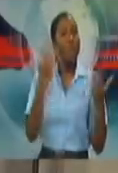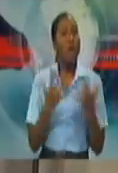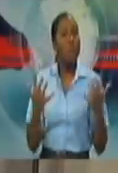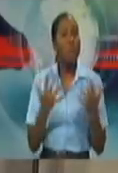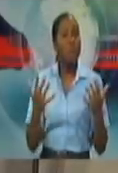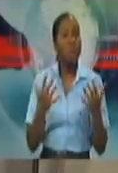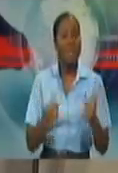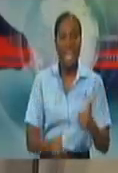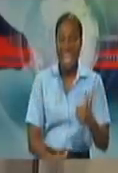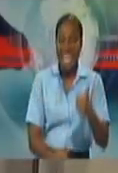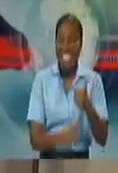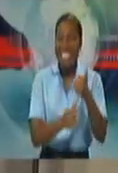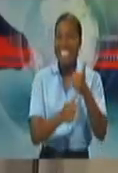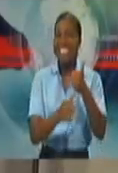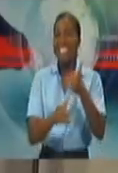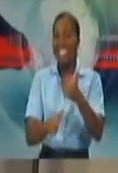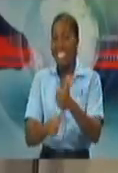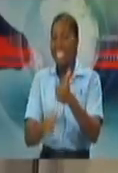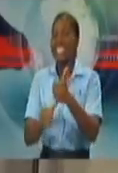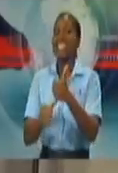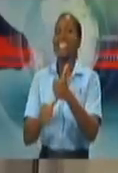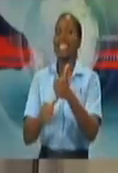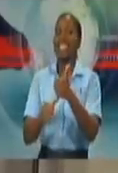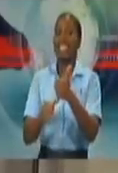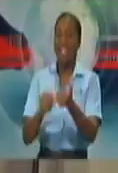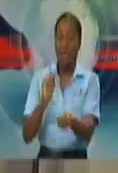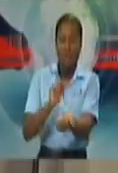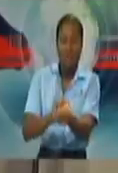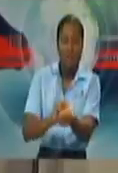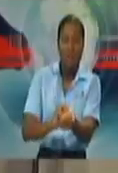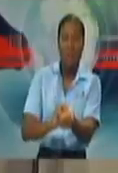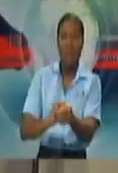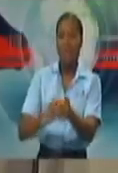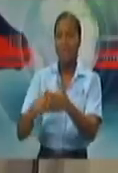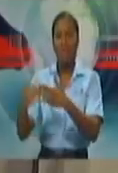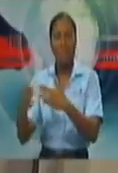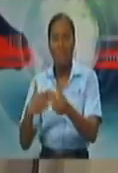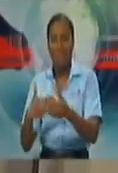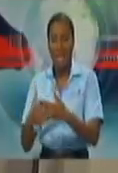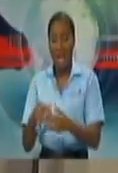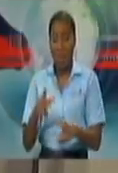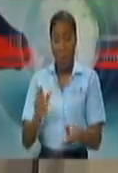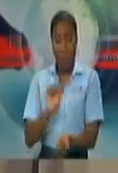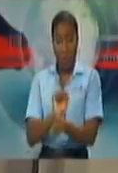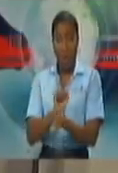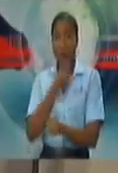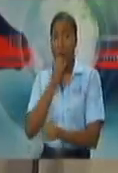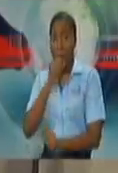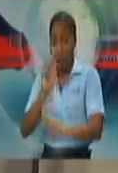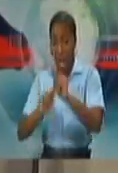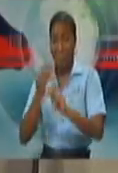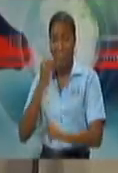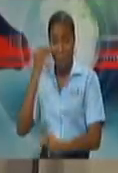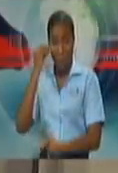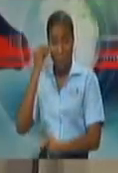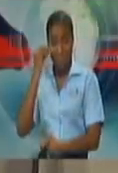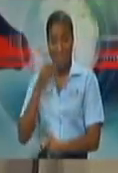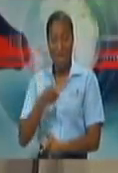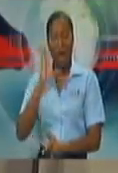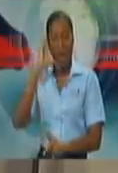assist the county medical officers of health with these long stay homes. What we are doing now,